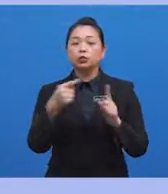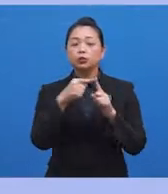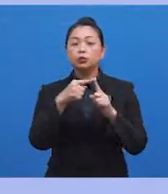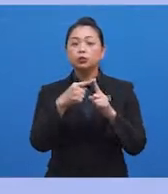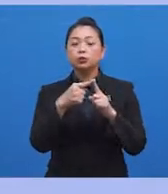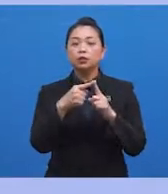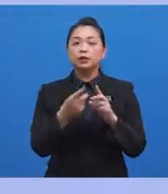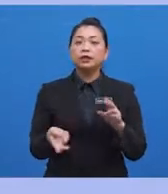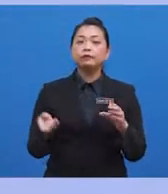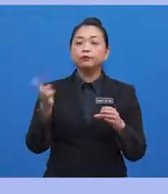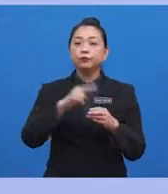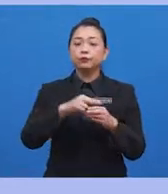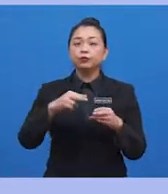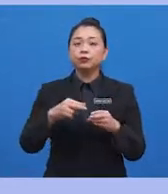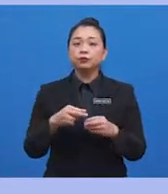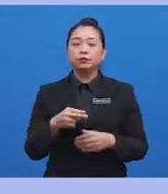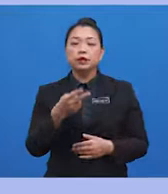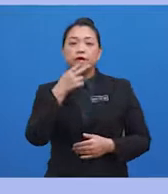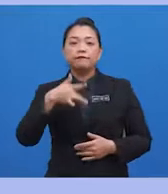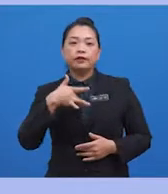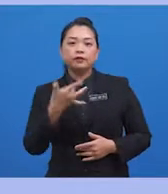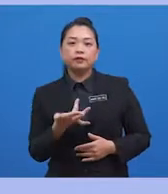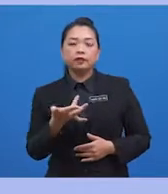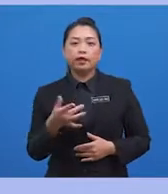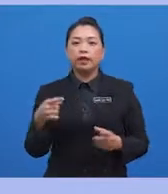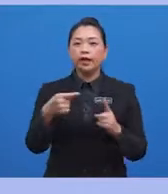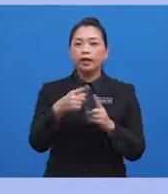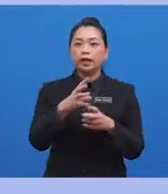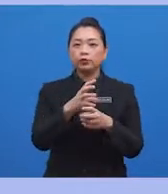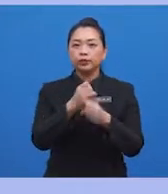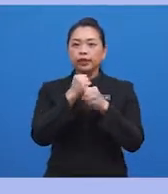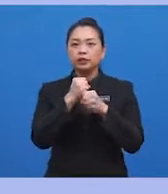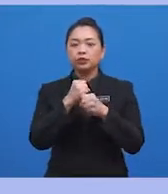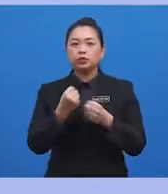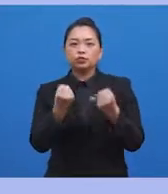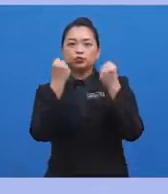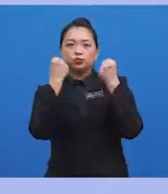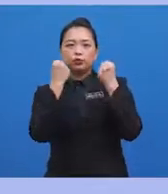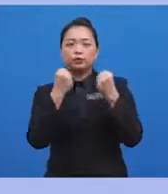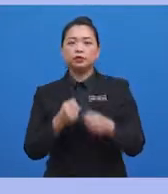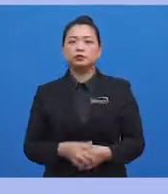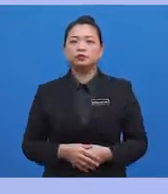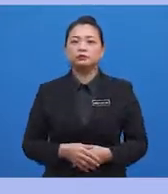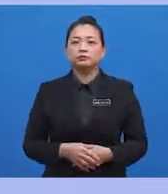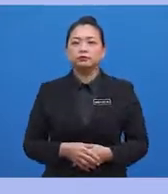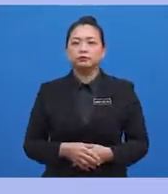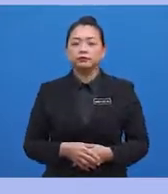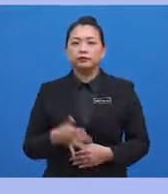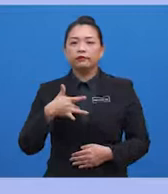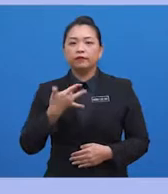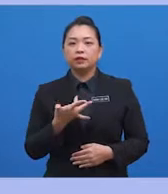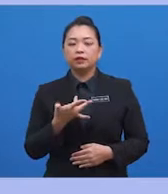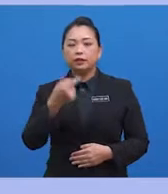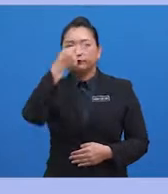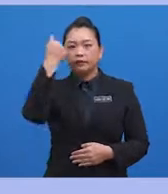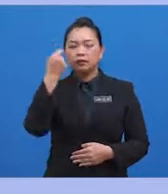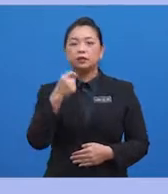and to produce a stronger throat heat. A pleasurable feeling that the vapour creates when it